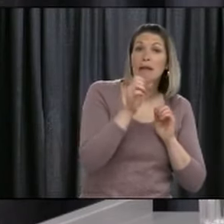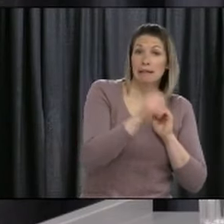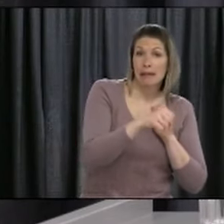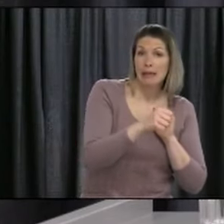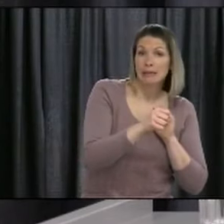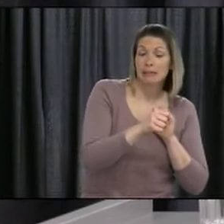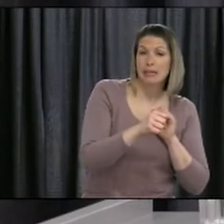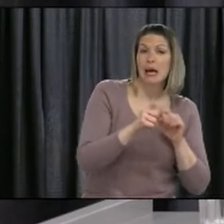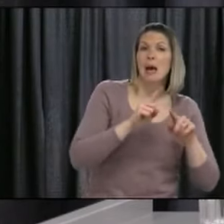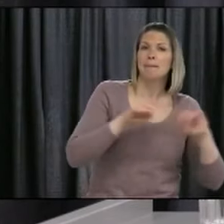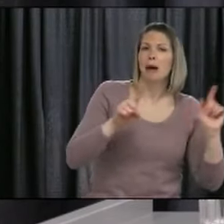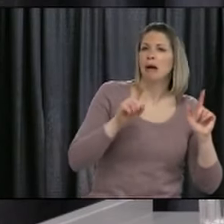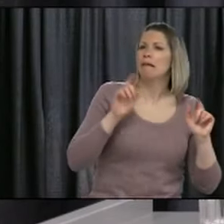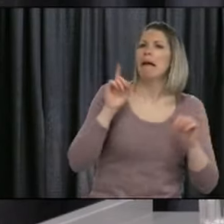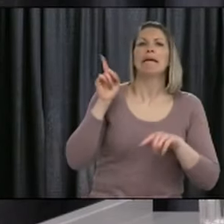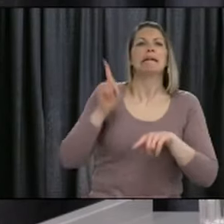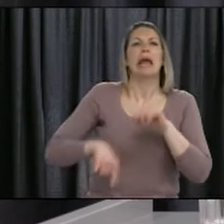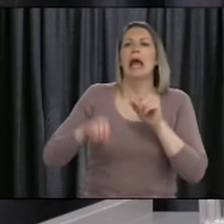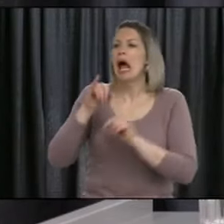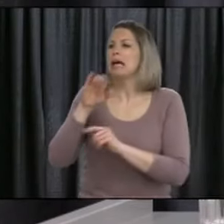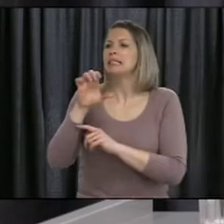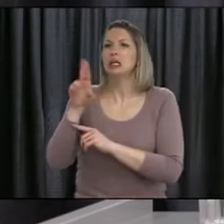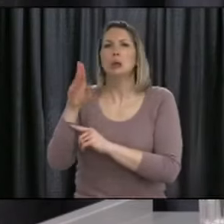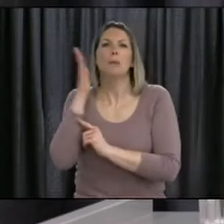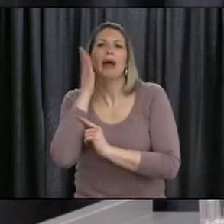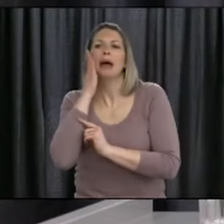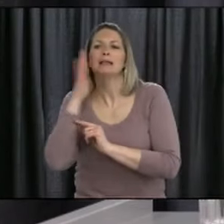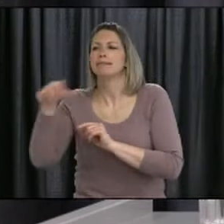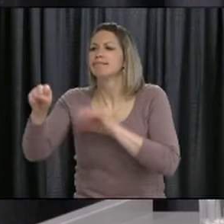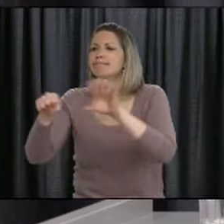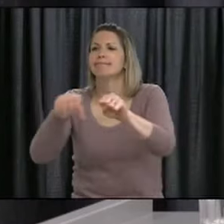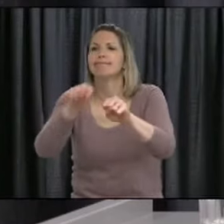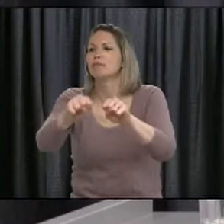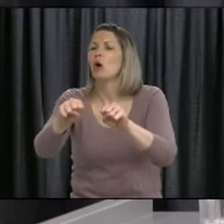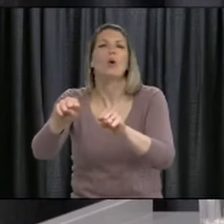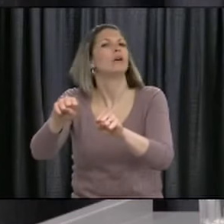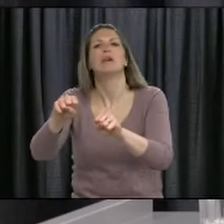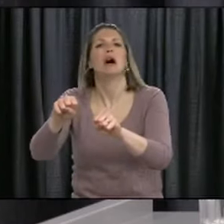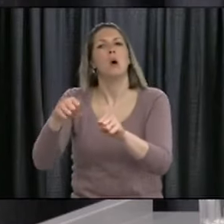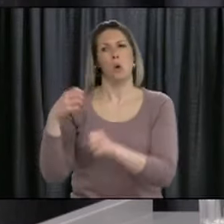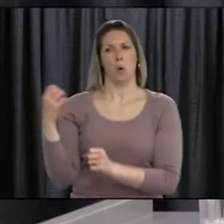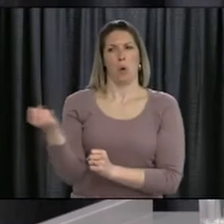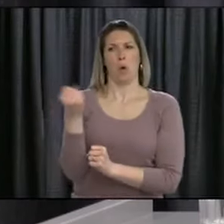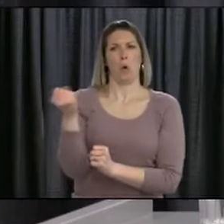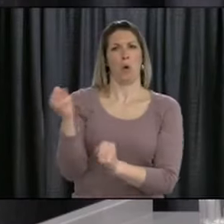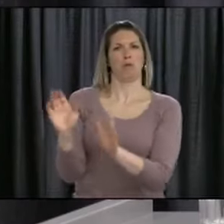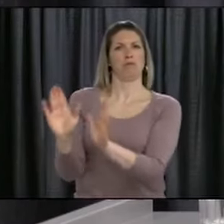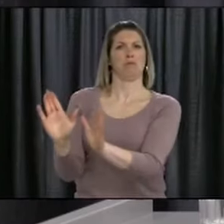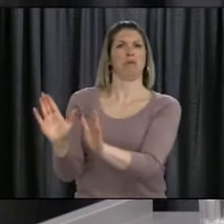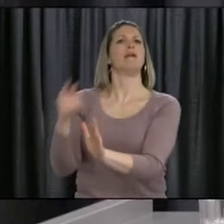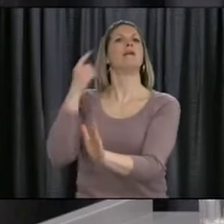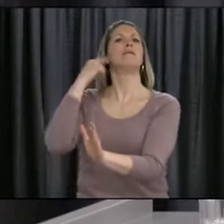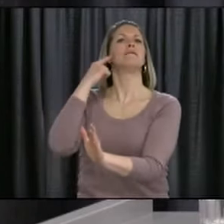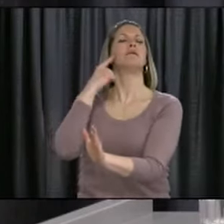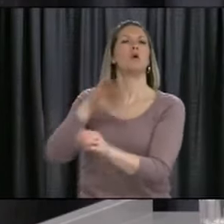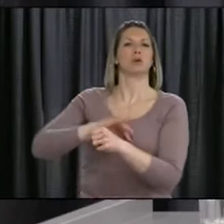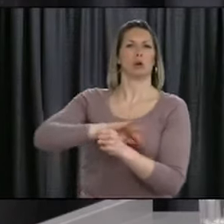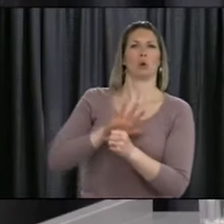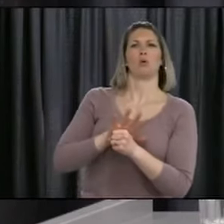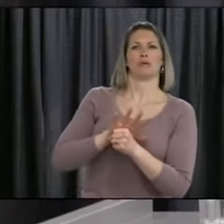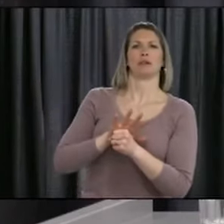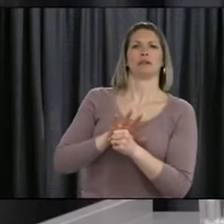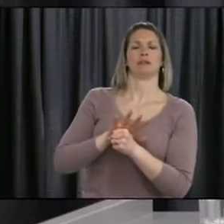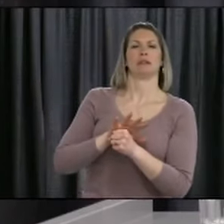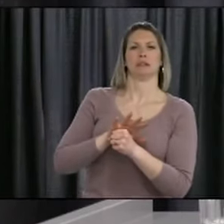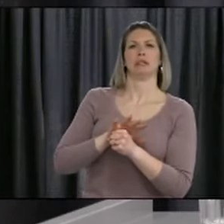risk of ICU admission because we don't know what the effects of reducing our constraints in the other areas